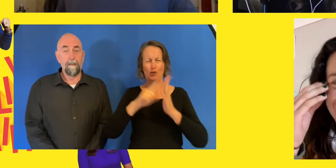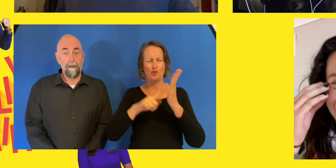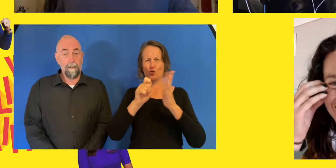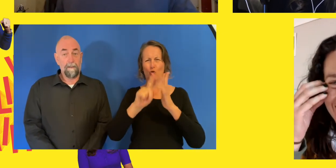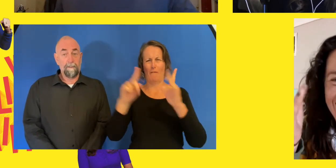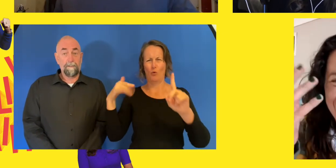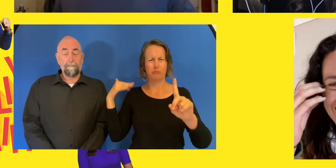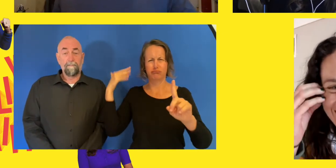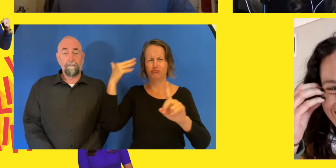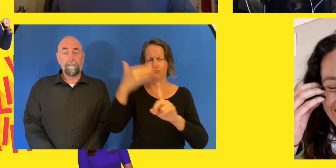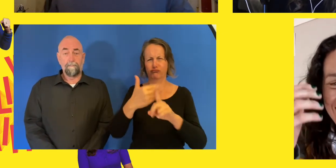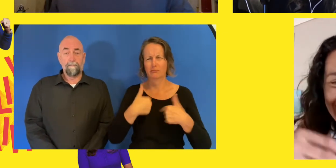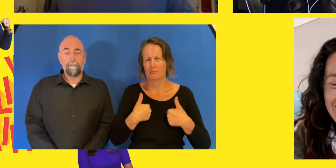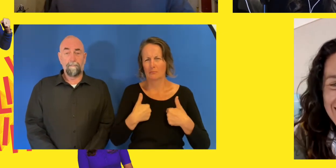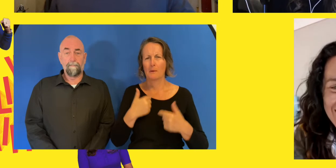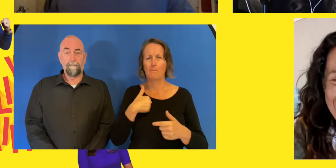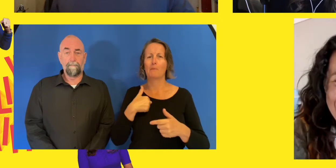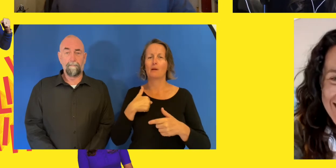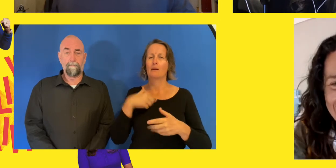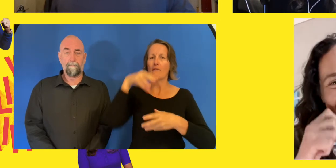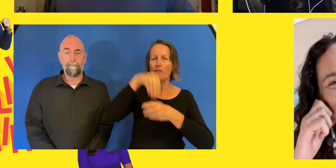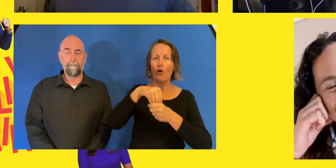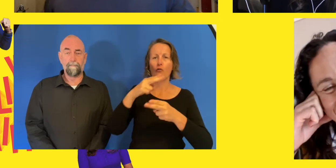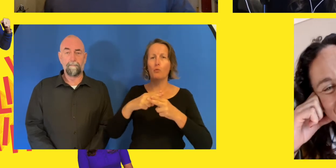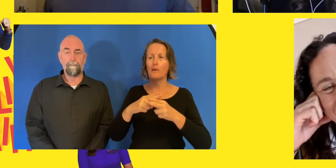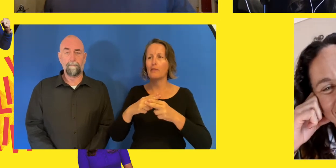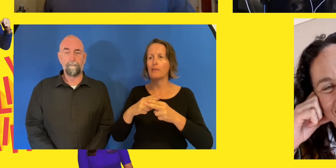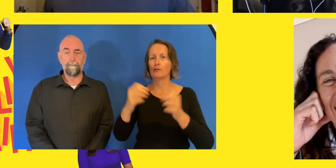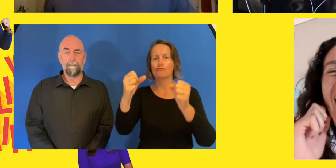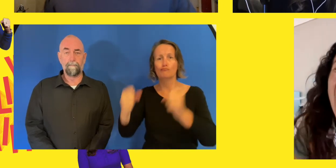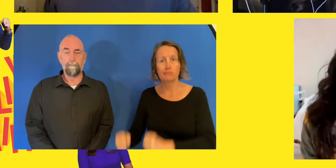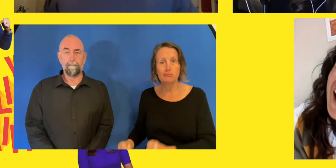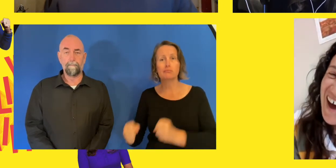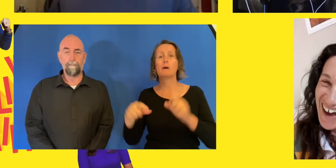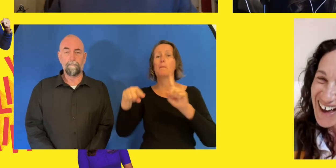I really, I don't want you to take this the wrong way, but I do not want to meet you in a dark alley.